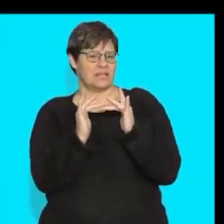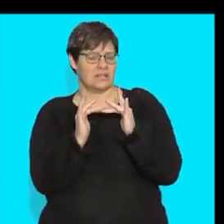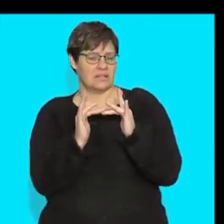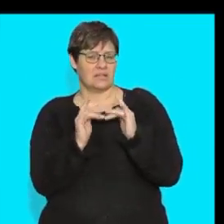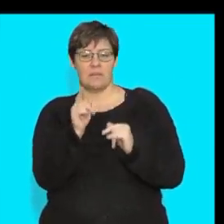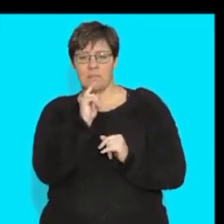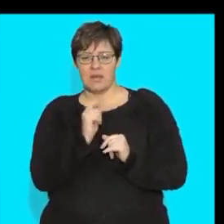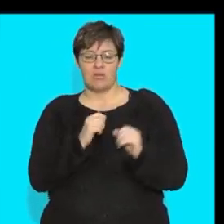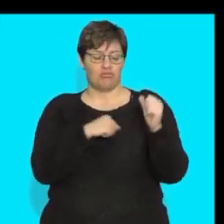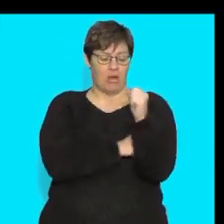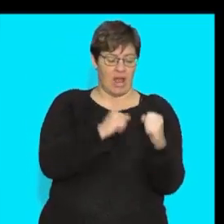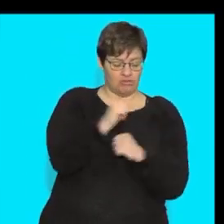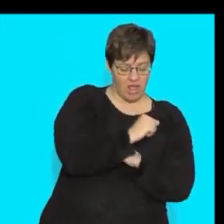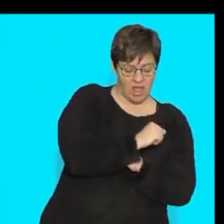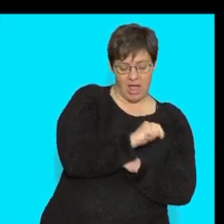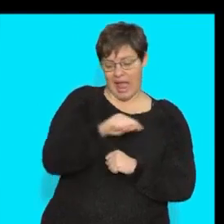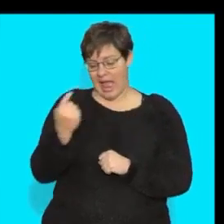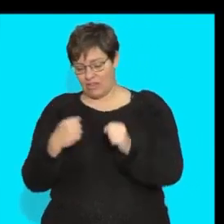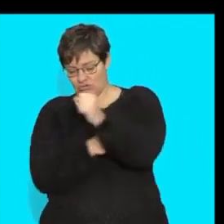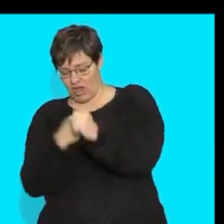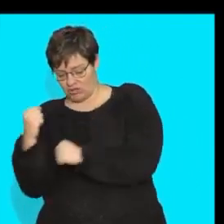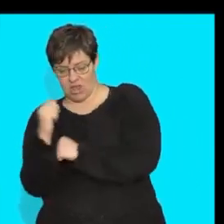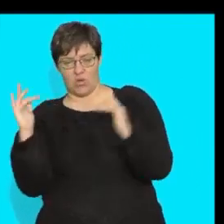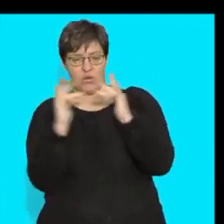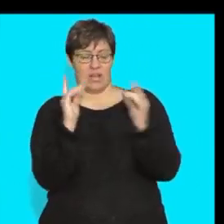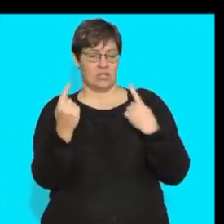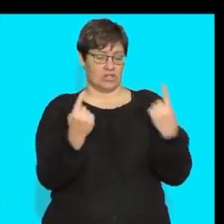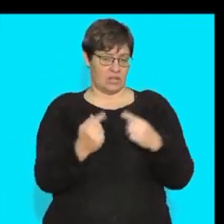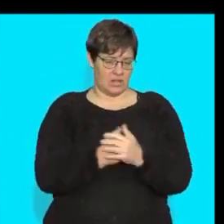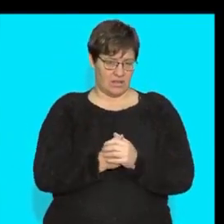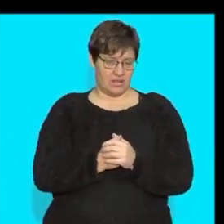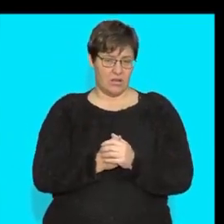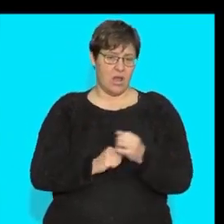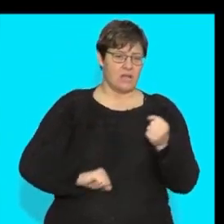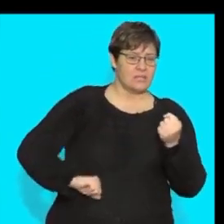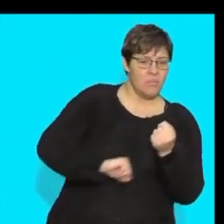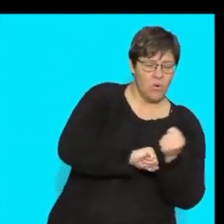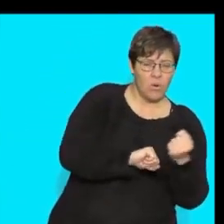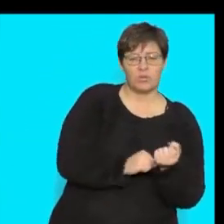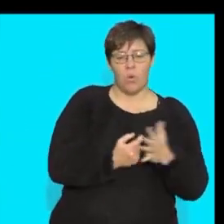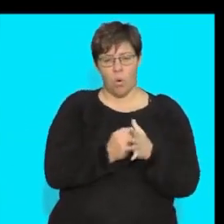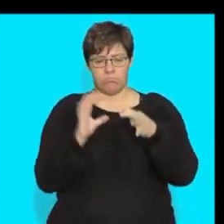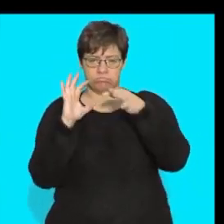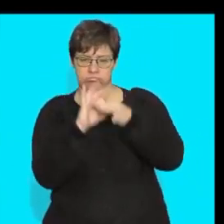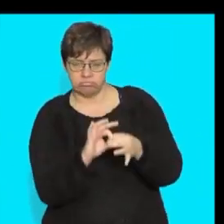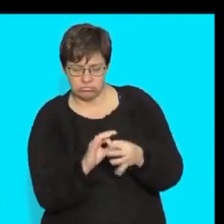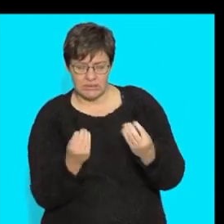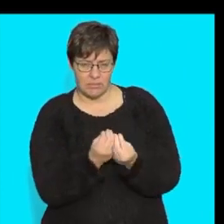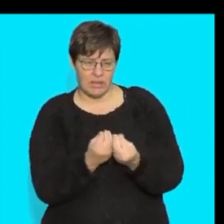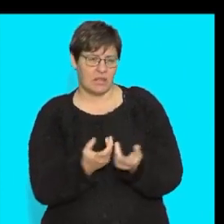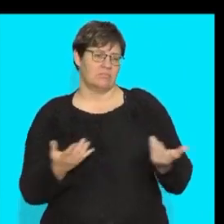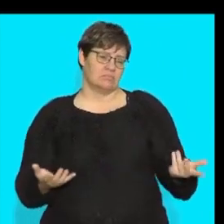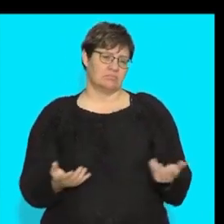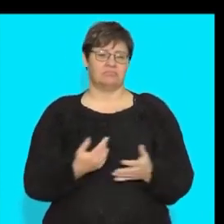connect one structure with another it might bind or support something all right it might be